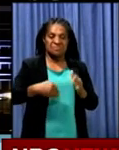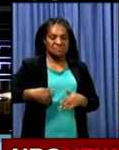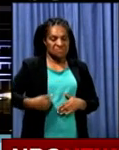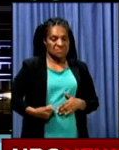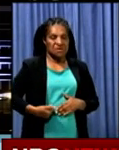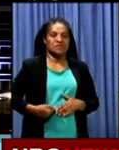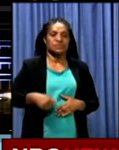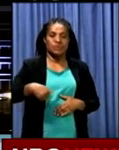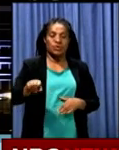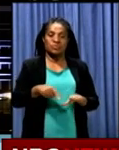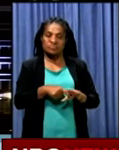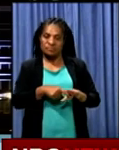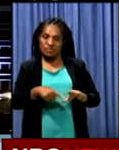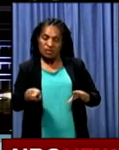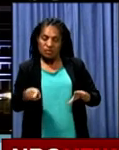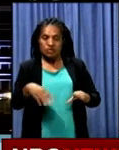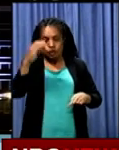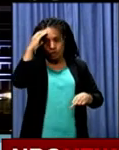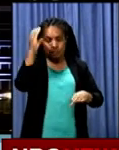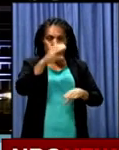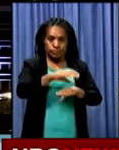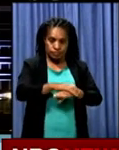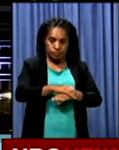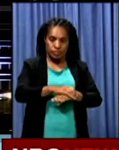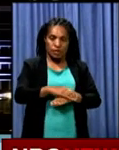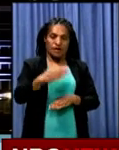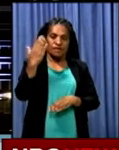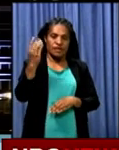granted a 5,000-kina bail, but the bail money is yet to be paid. Moresby Northwestern